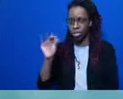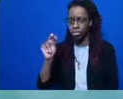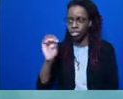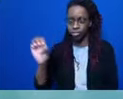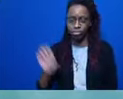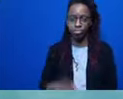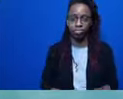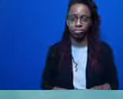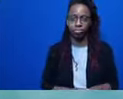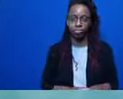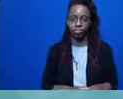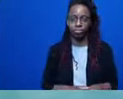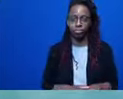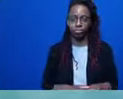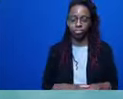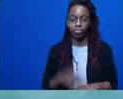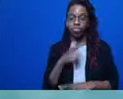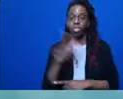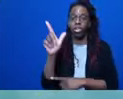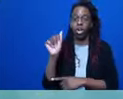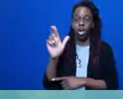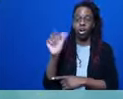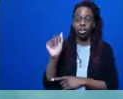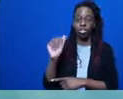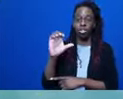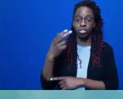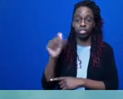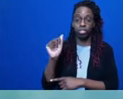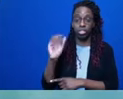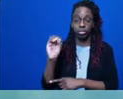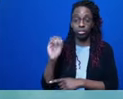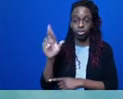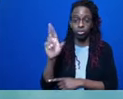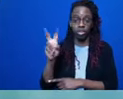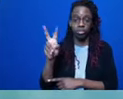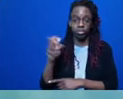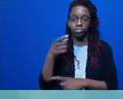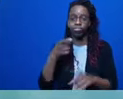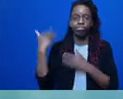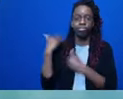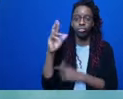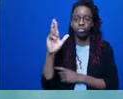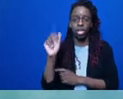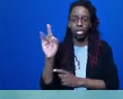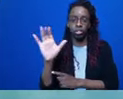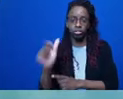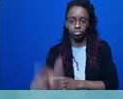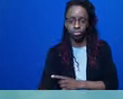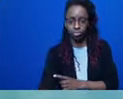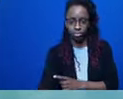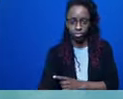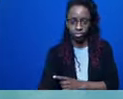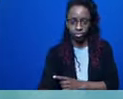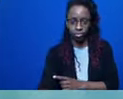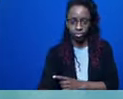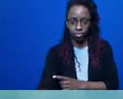taker today. And you can find out more about Laura and Laura's work at Laura's website.